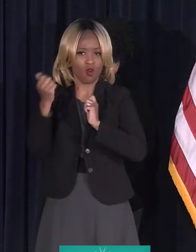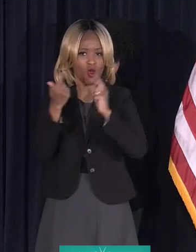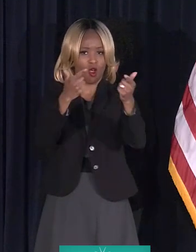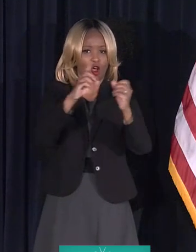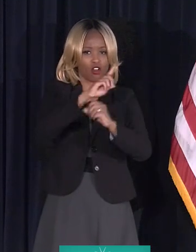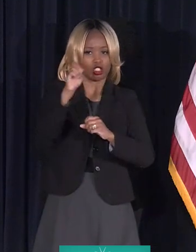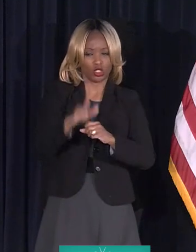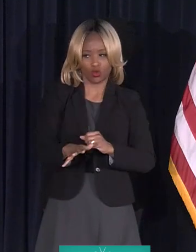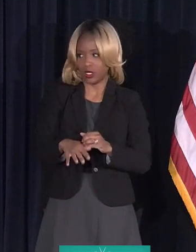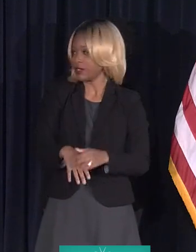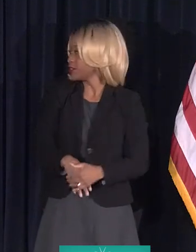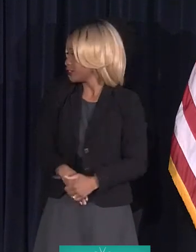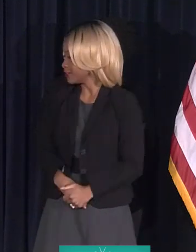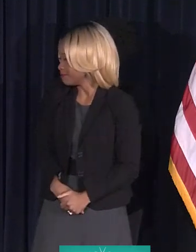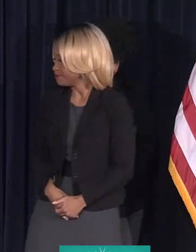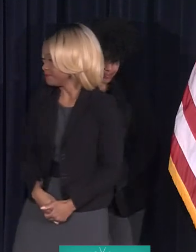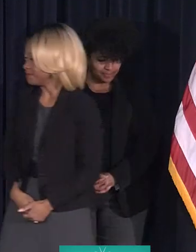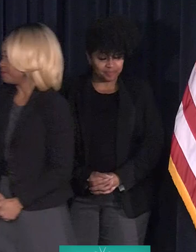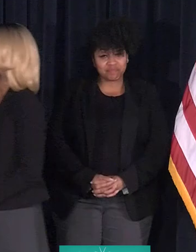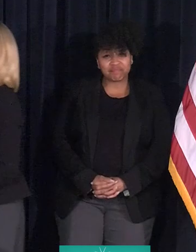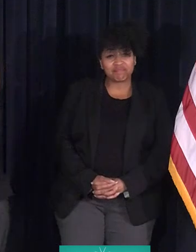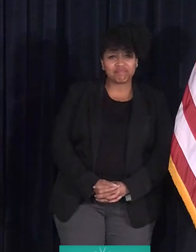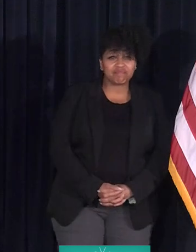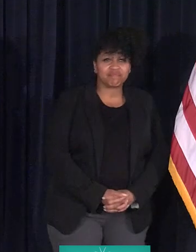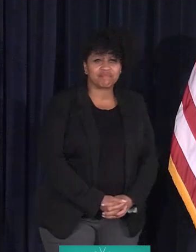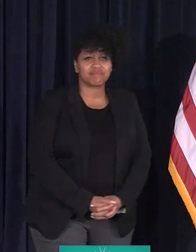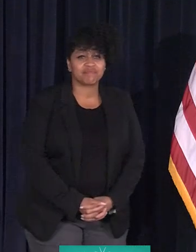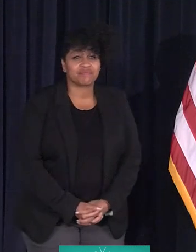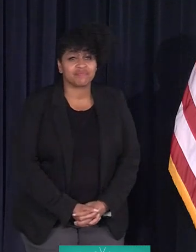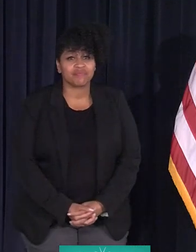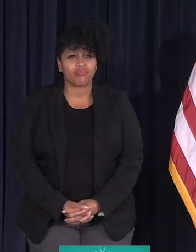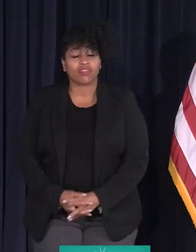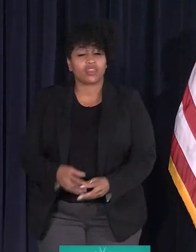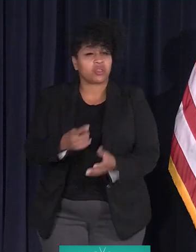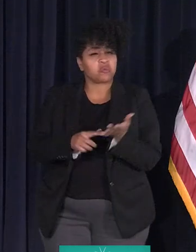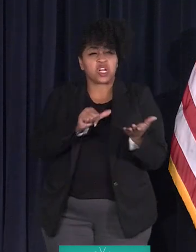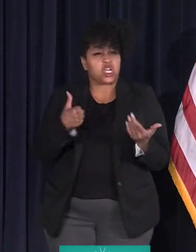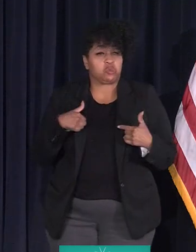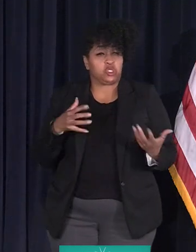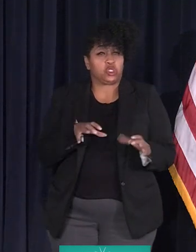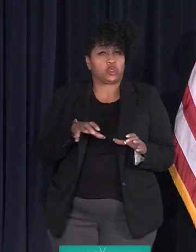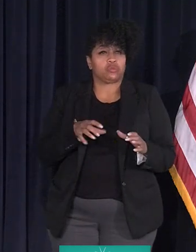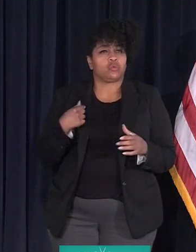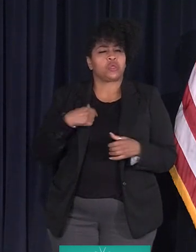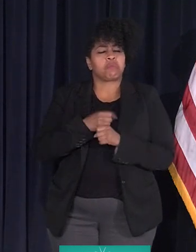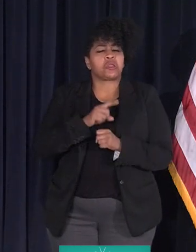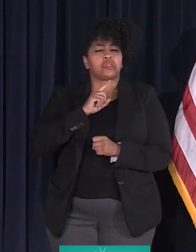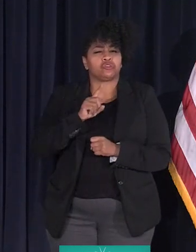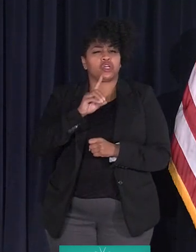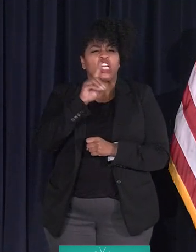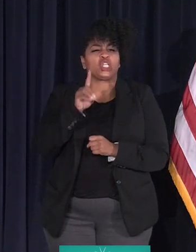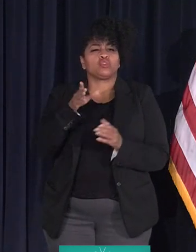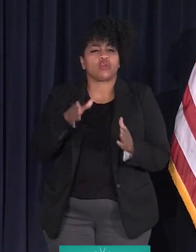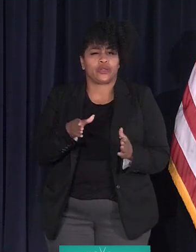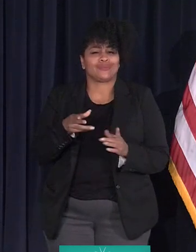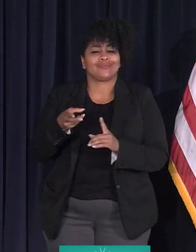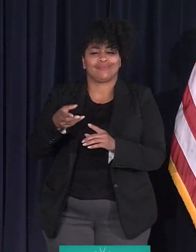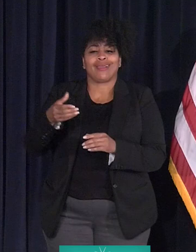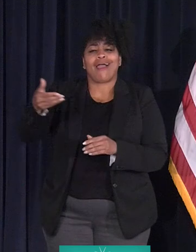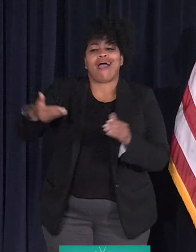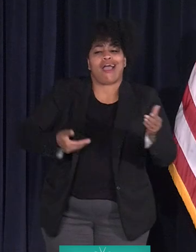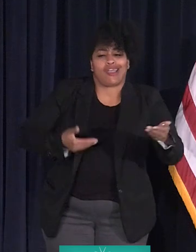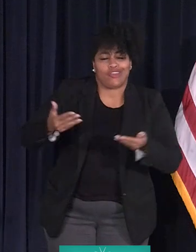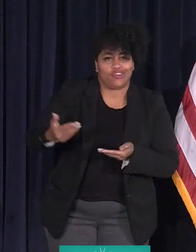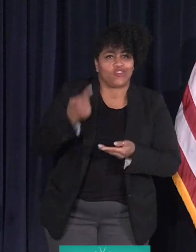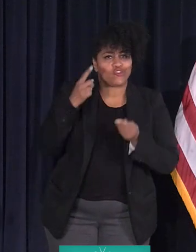So what else do we do? We make sure Detroiters are hired on major projects. It is no secret that employment